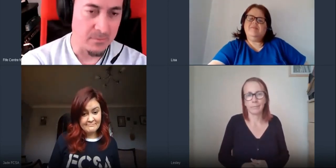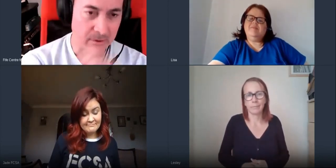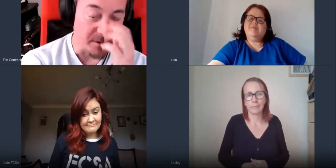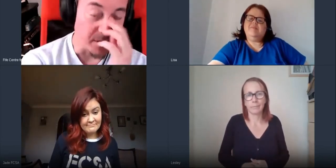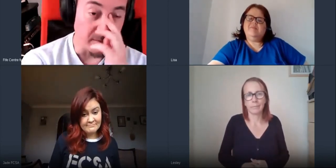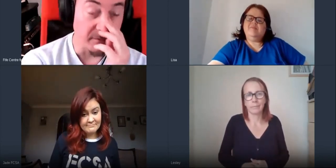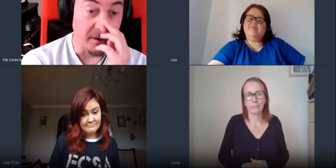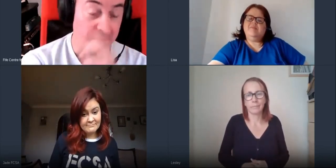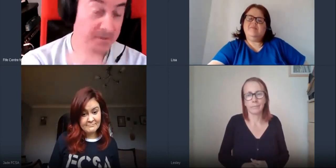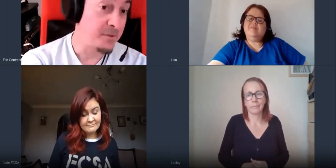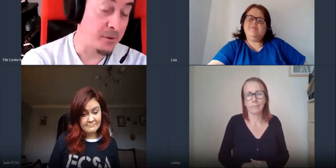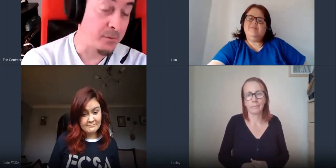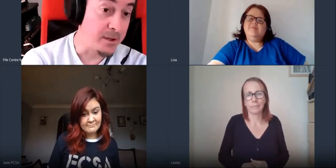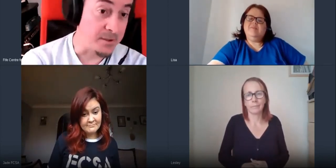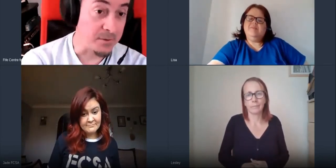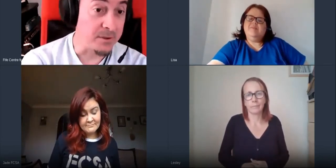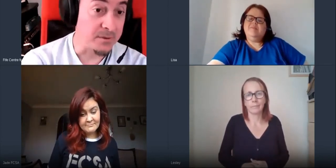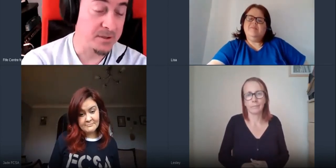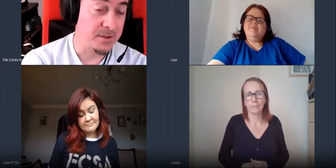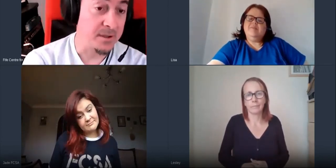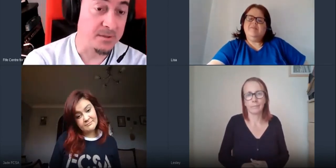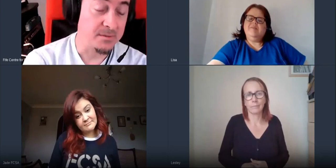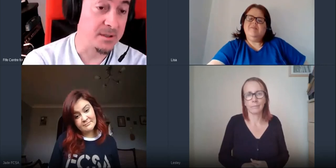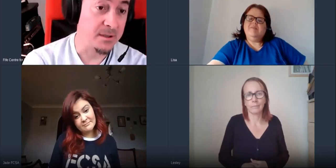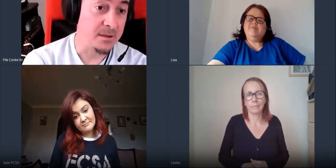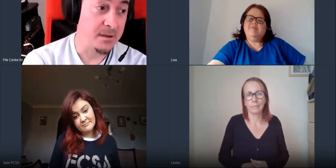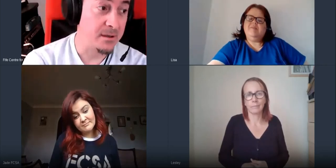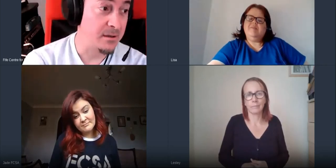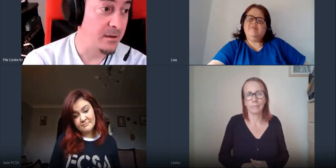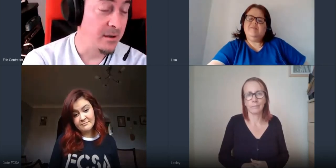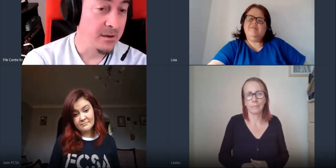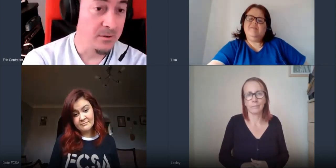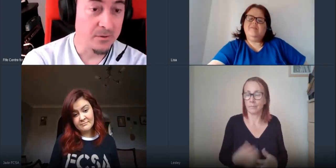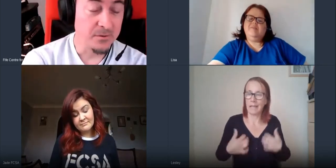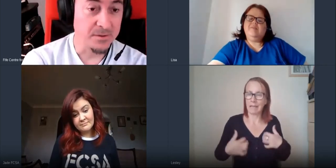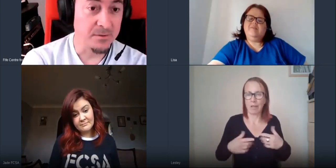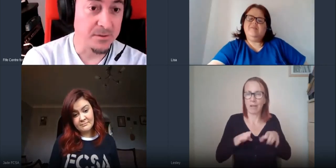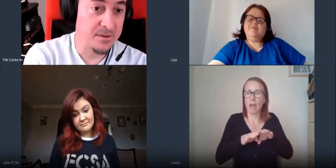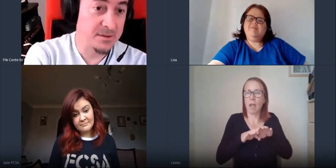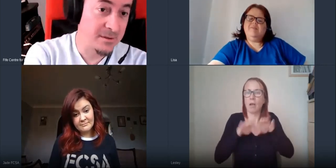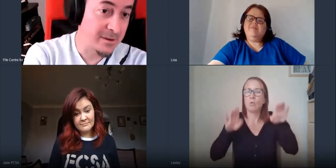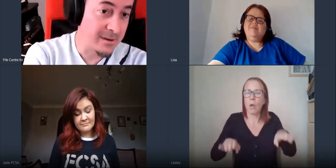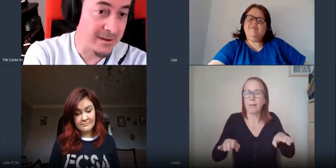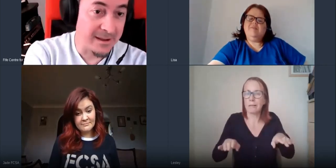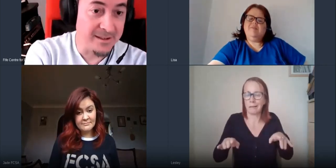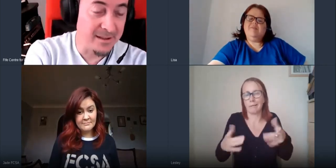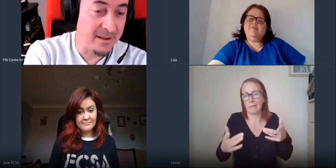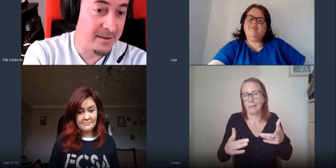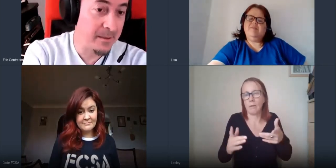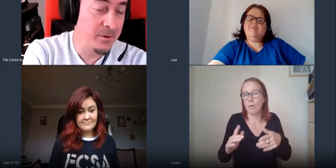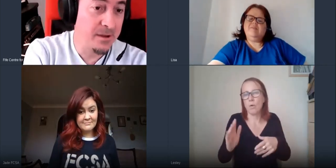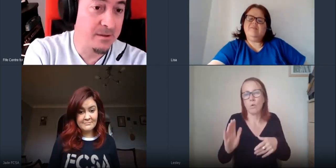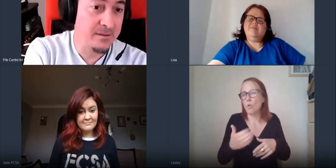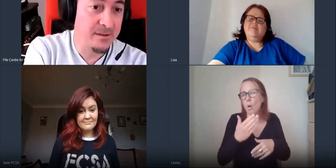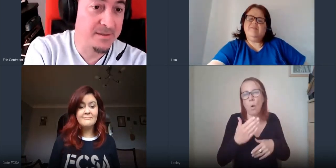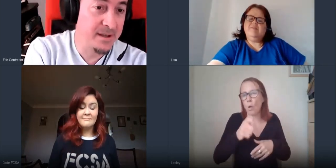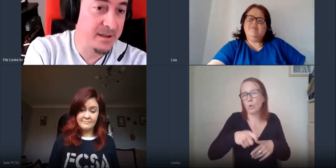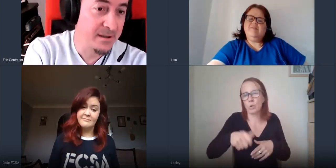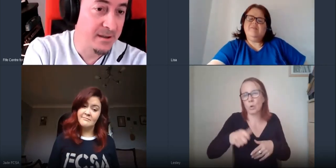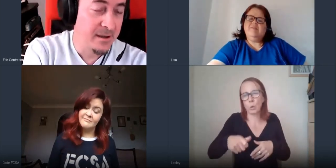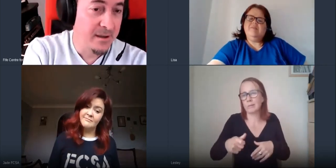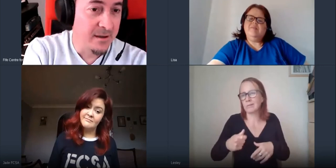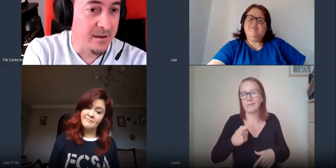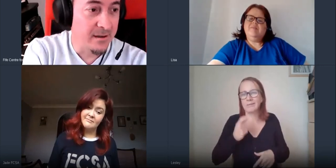obviously have a center for equality is really interested in is obviously uh not all the students can easily adapt to it is there